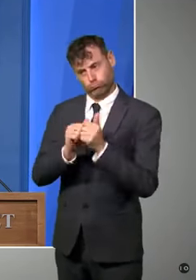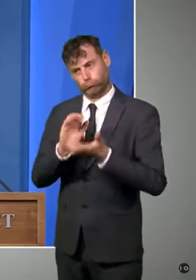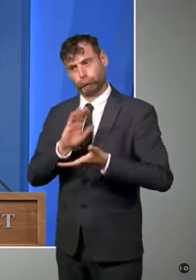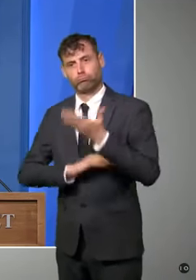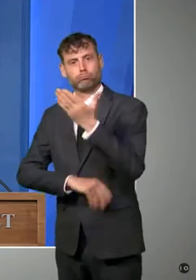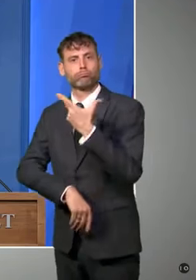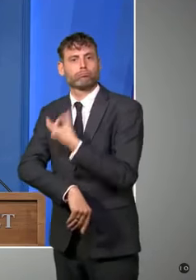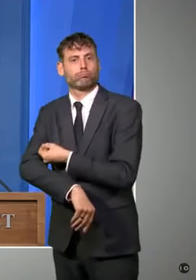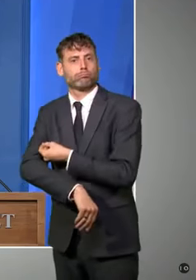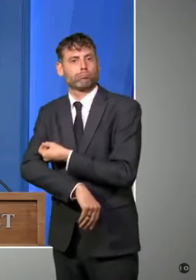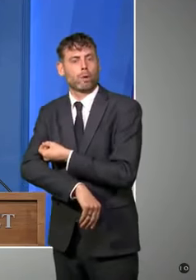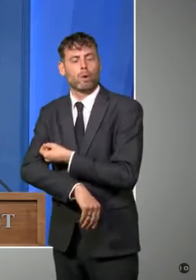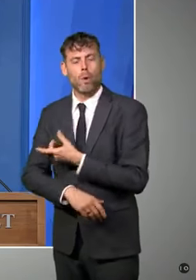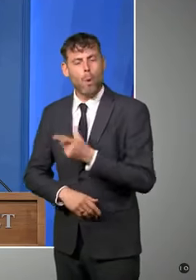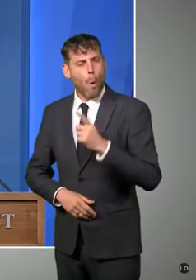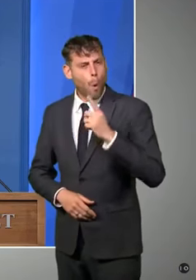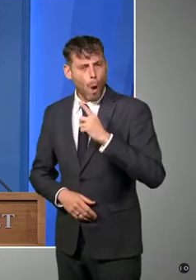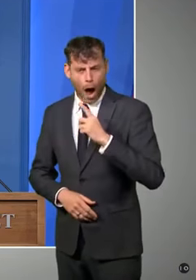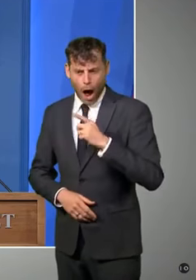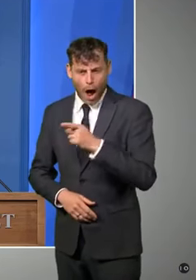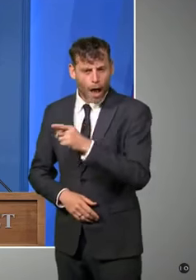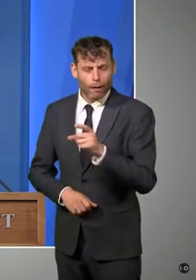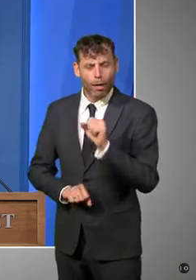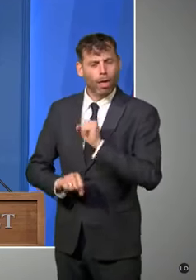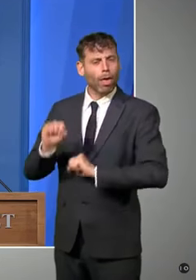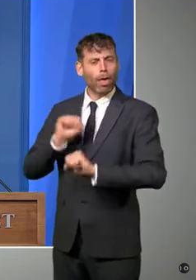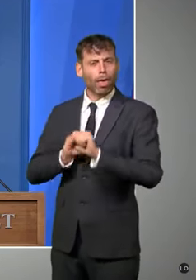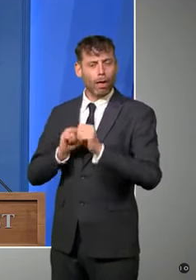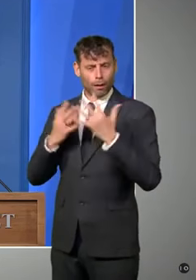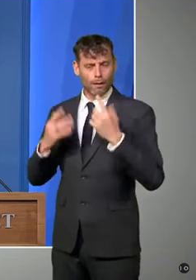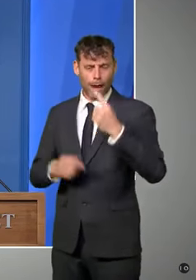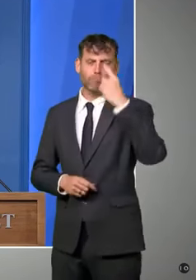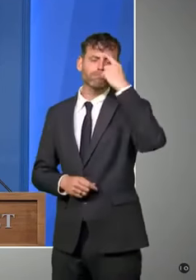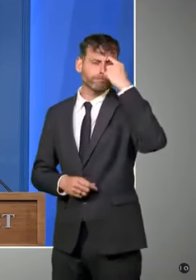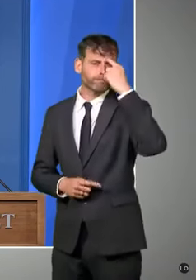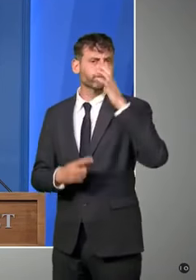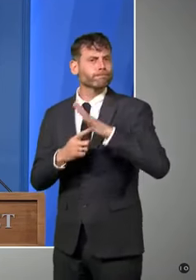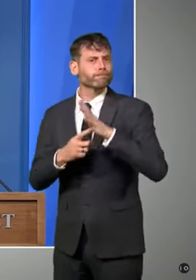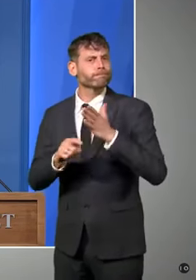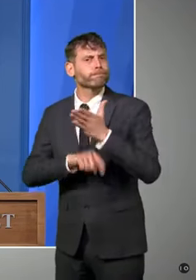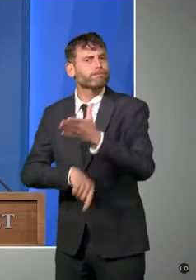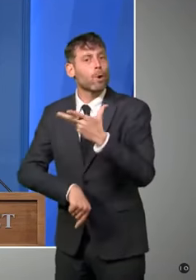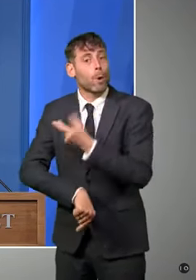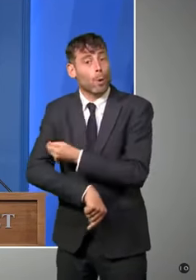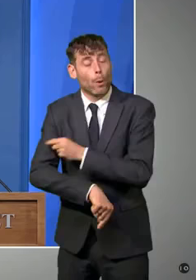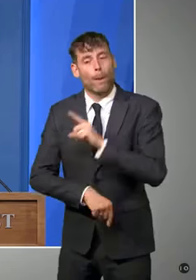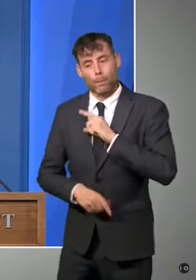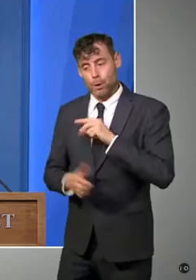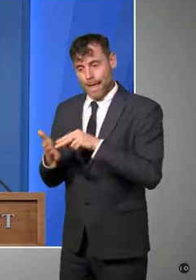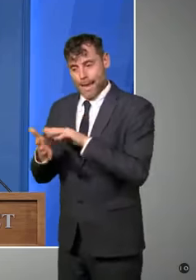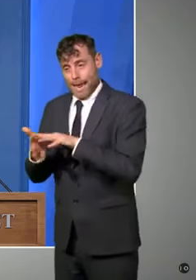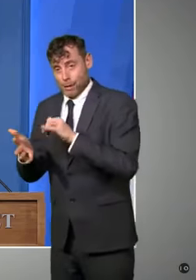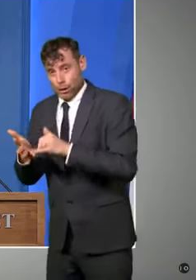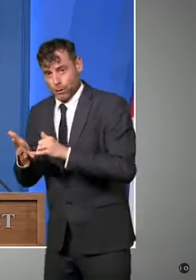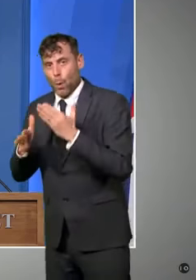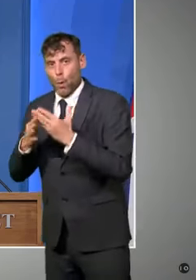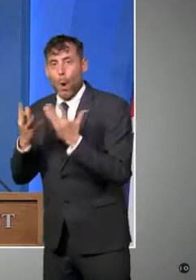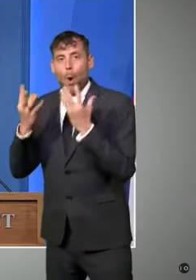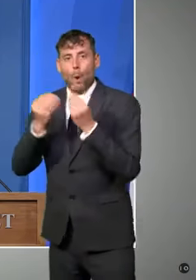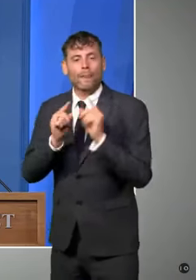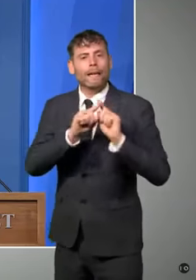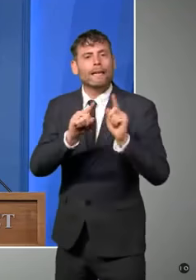know and understand their communities, community and faith leaders who've worked really closely with us, practical considerations about Ramadan